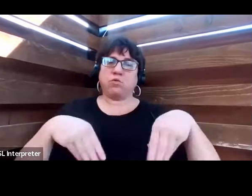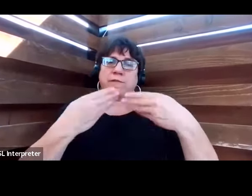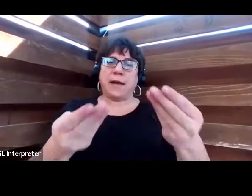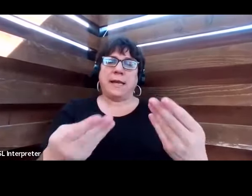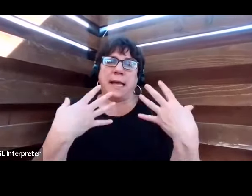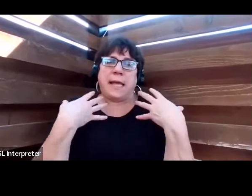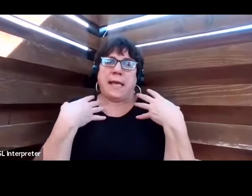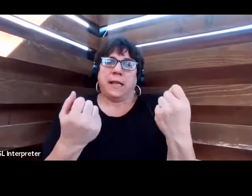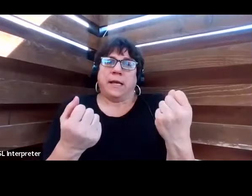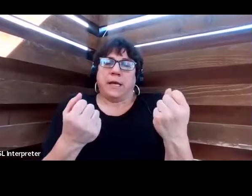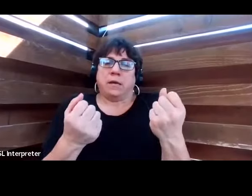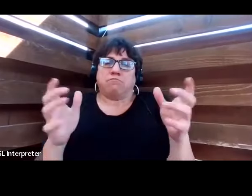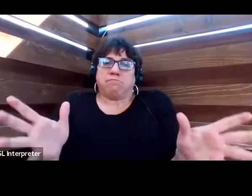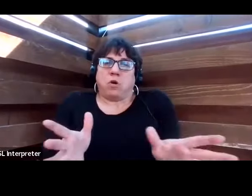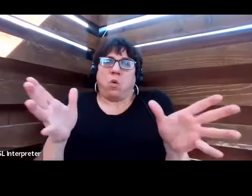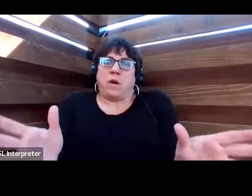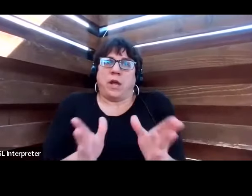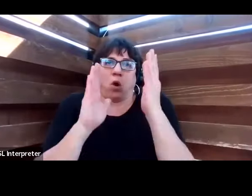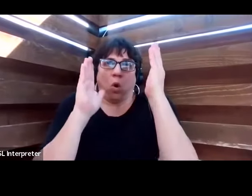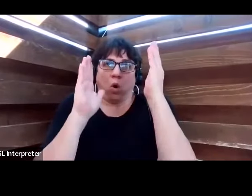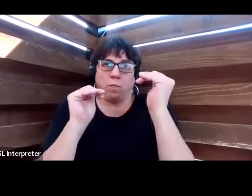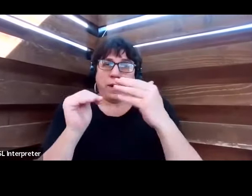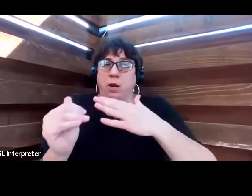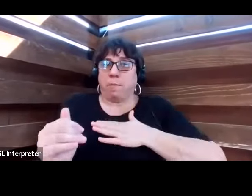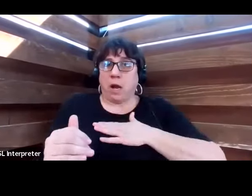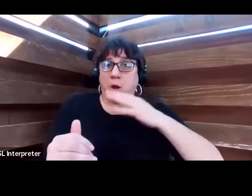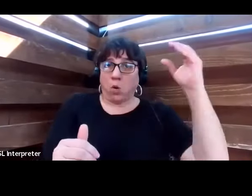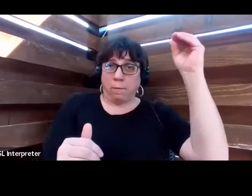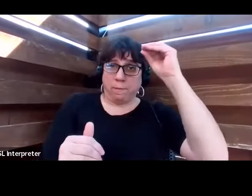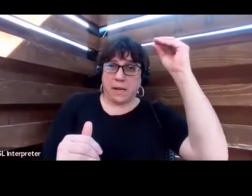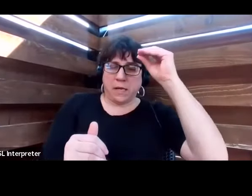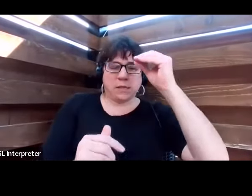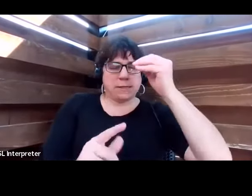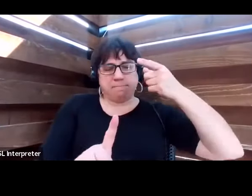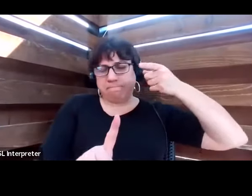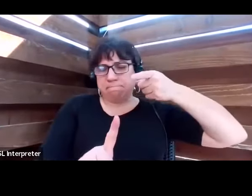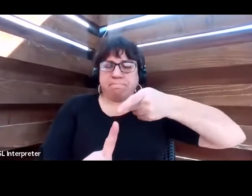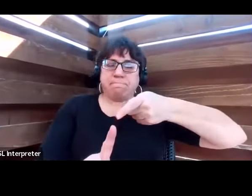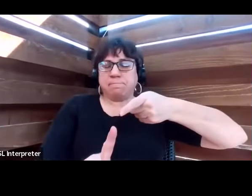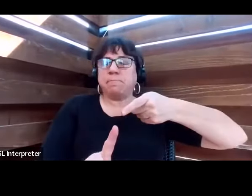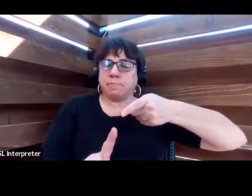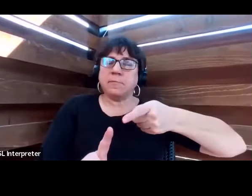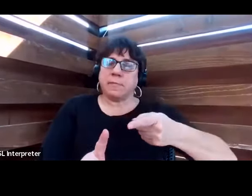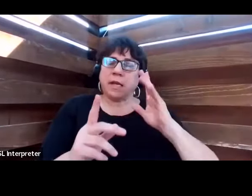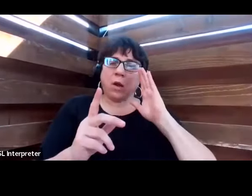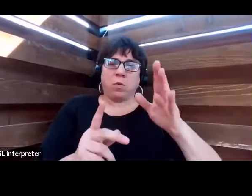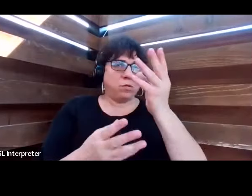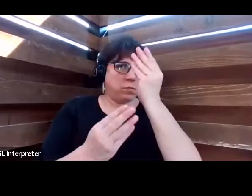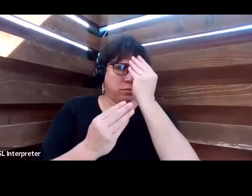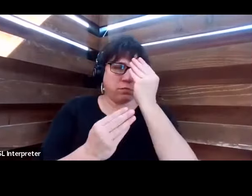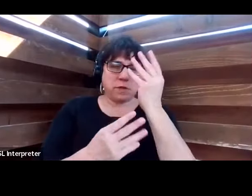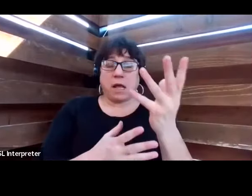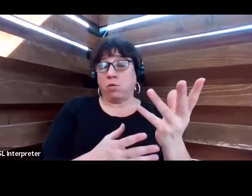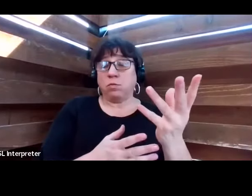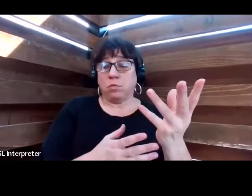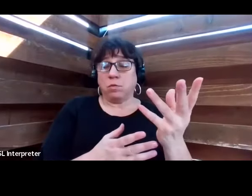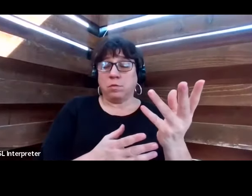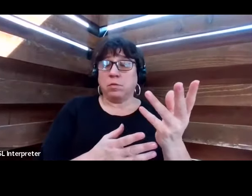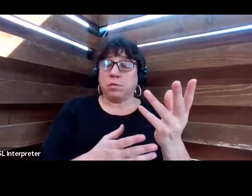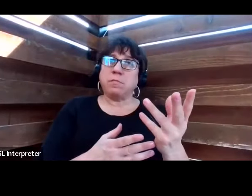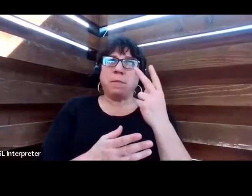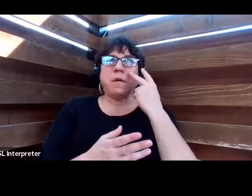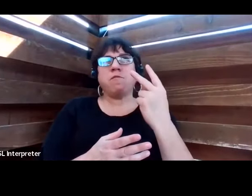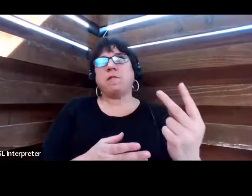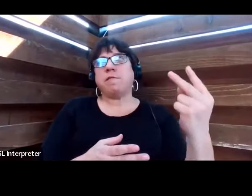promoting hope, in my opinion, is spot on. And I will tell you that it made me